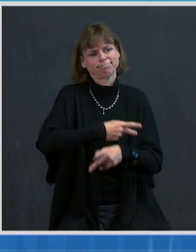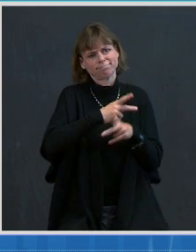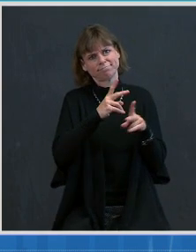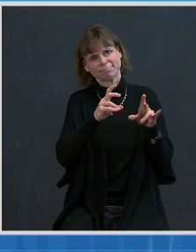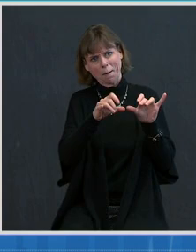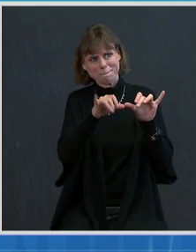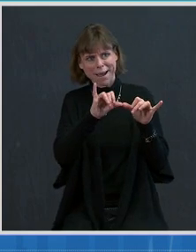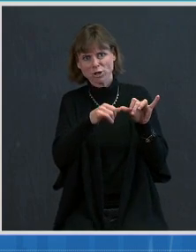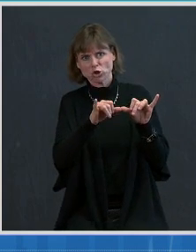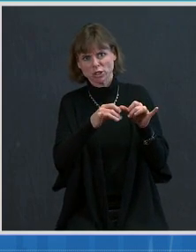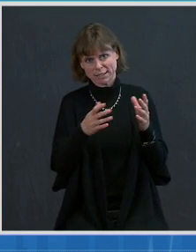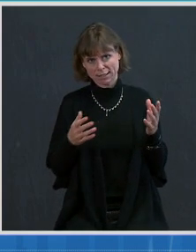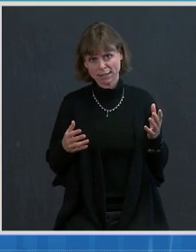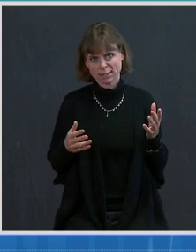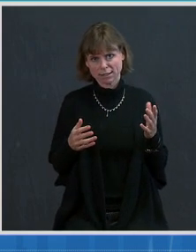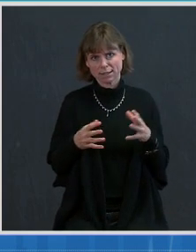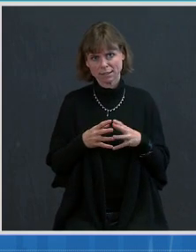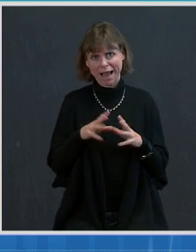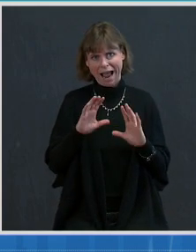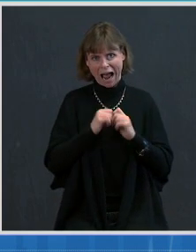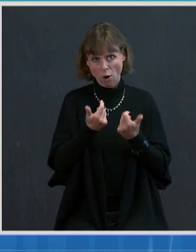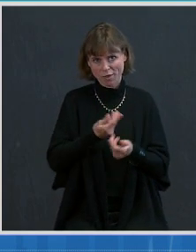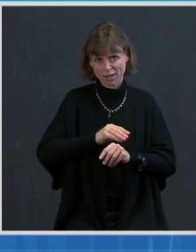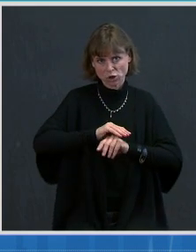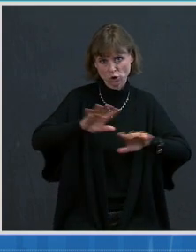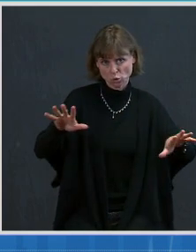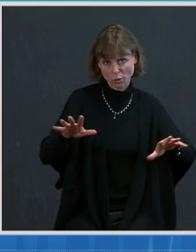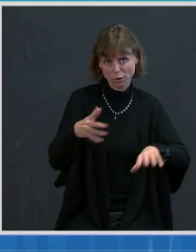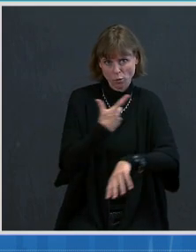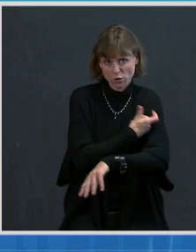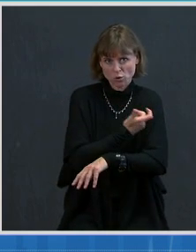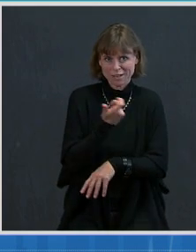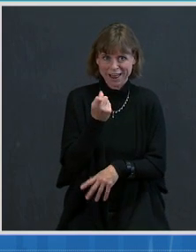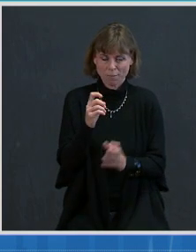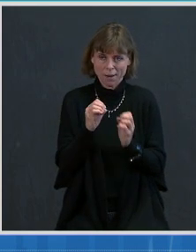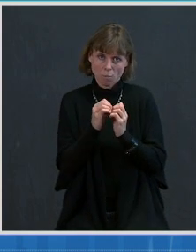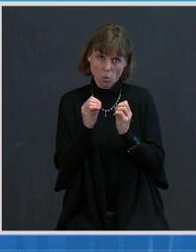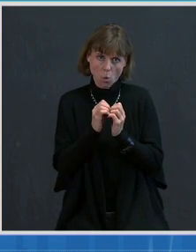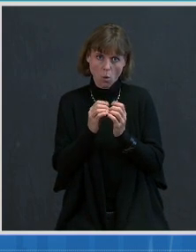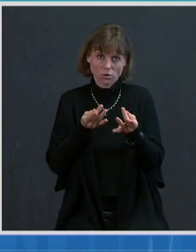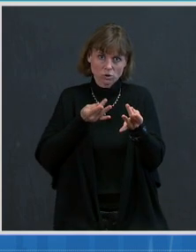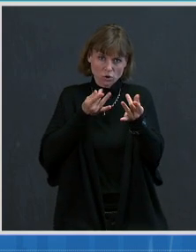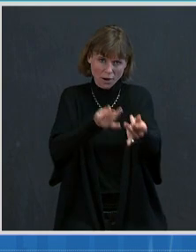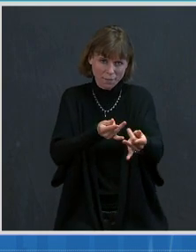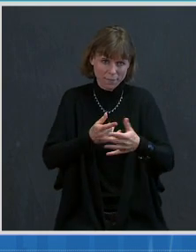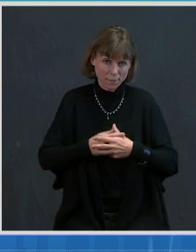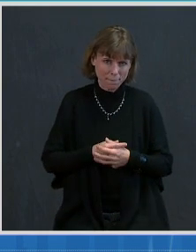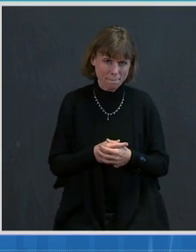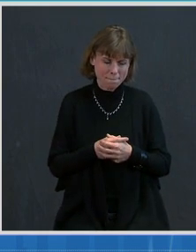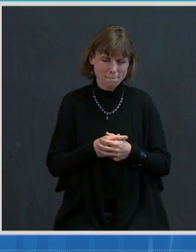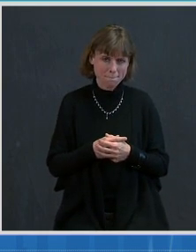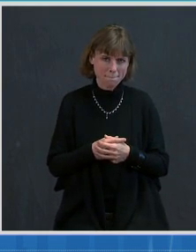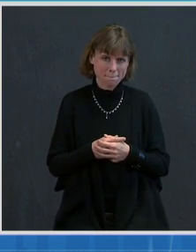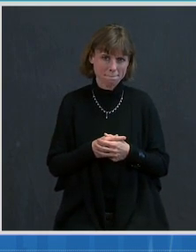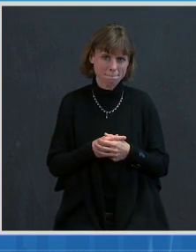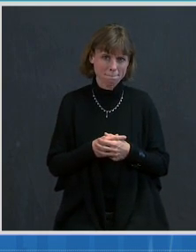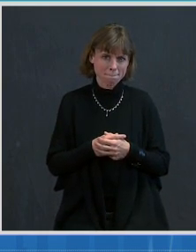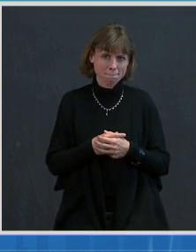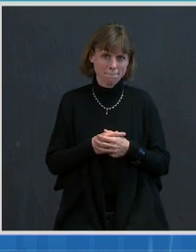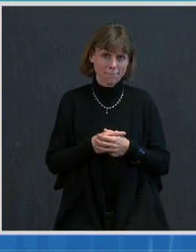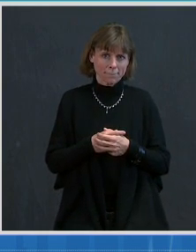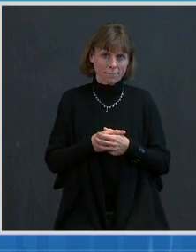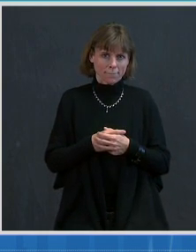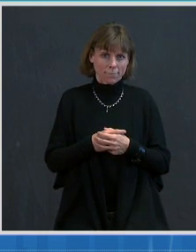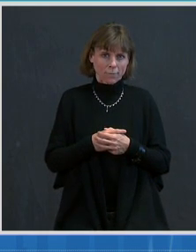you know, how they're putting out the doses to be a little bit more straight line. And then third, that,